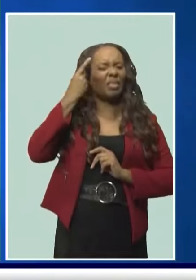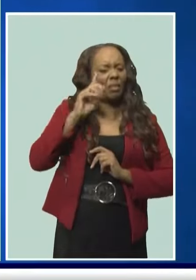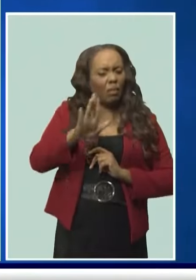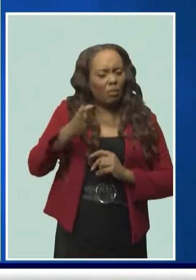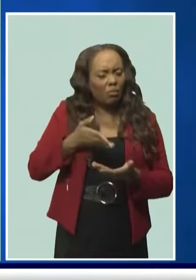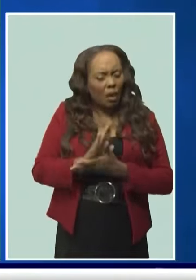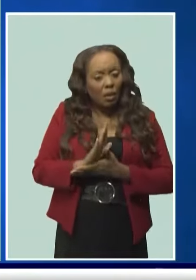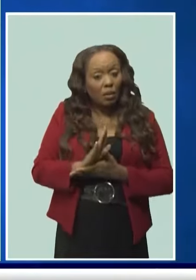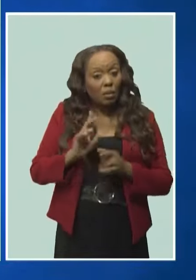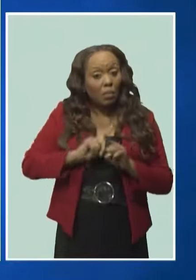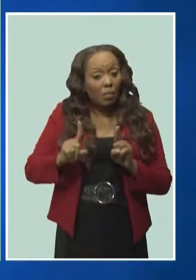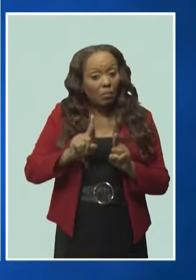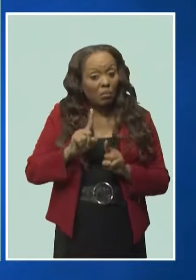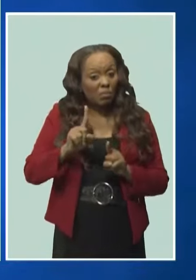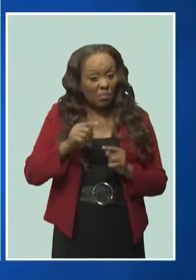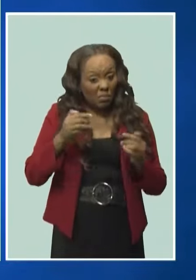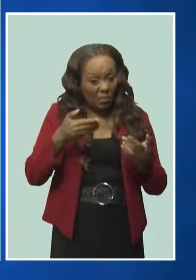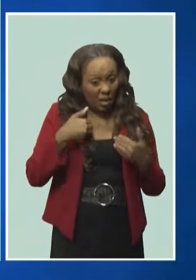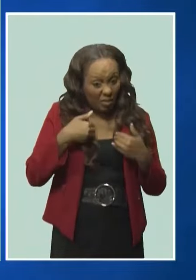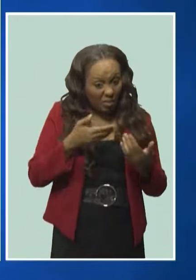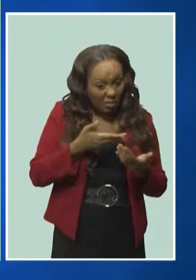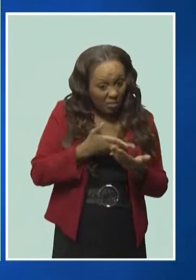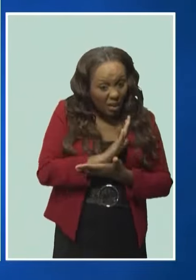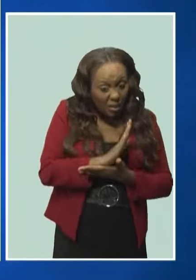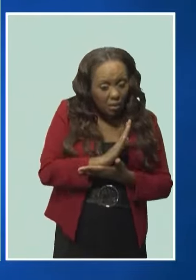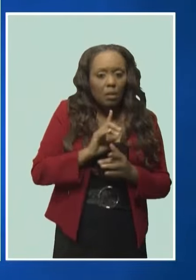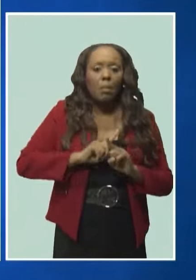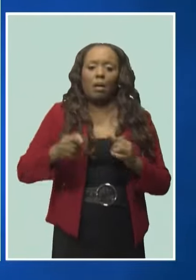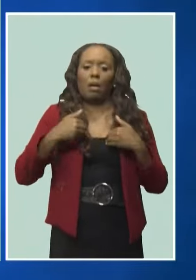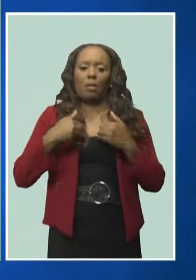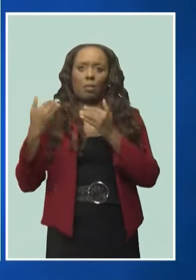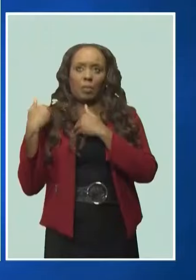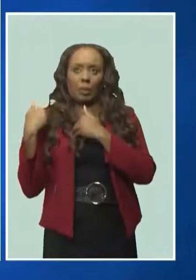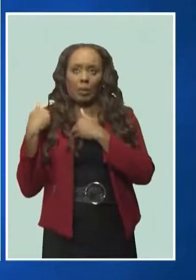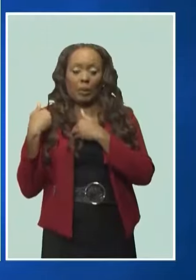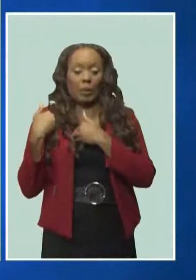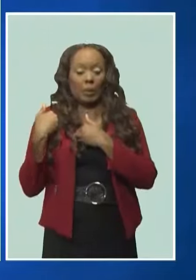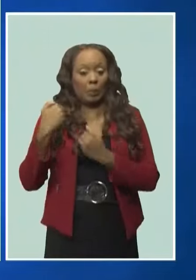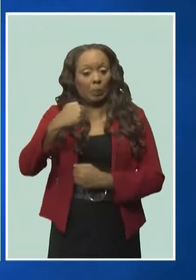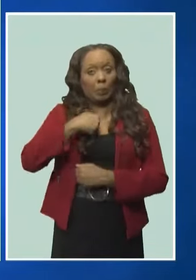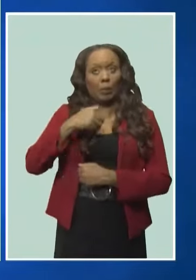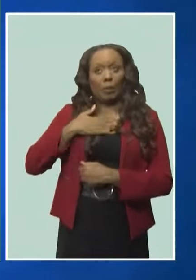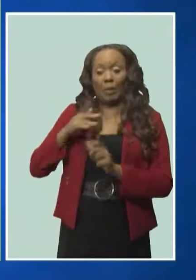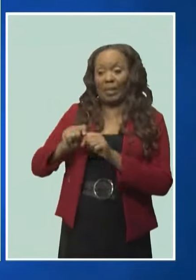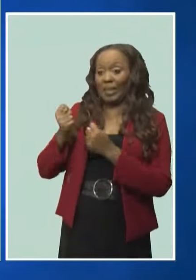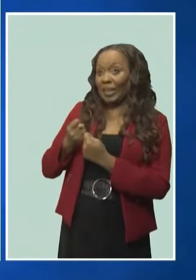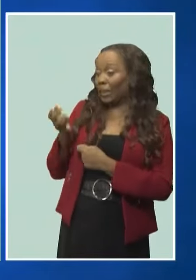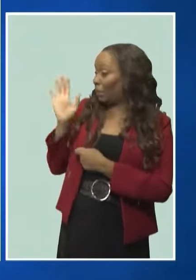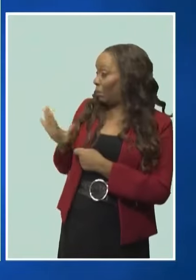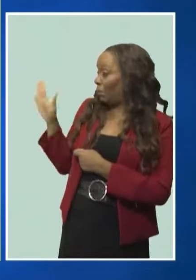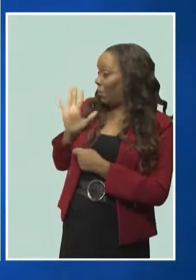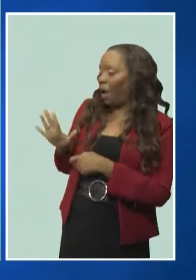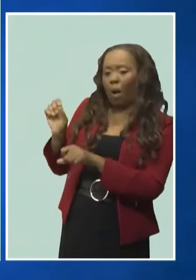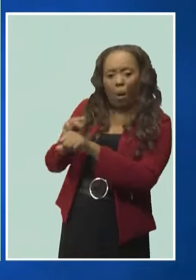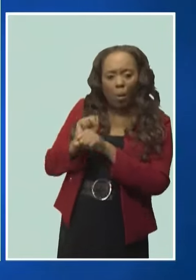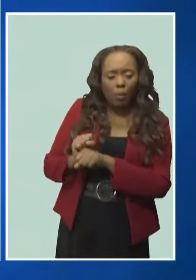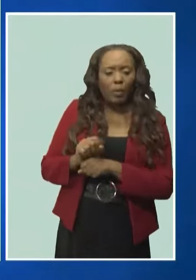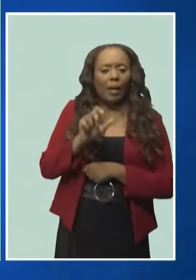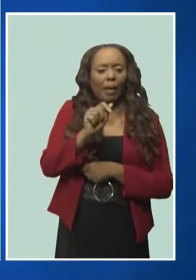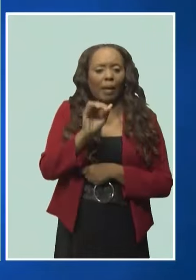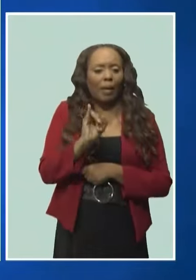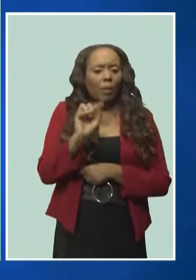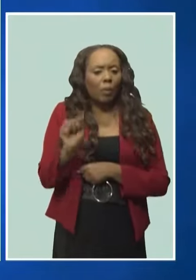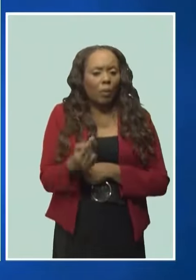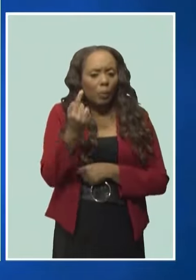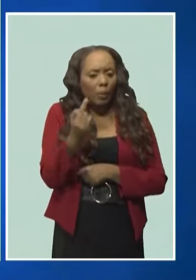that they have responsibilities. And me and my team here, we work very hard to promote that because AI is just one aspect of the